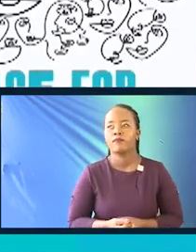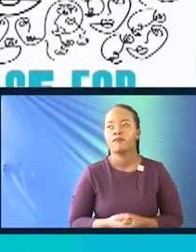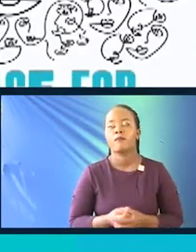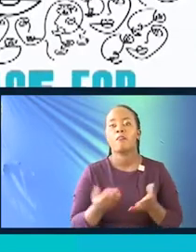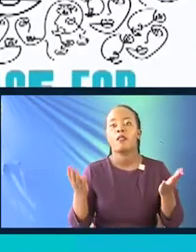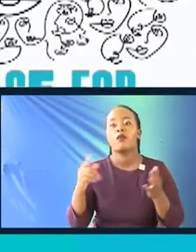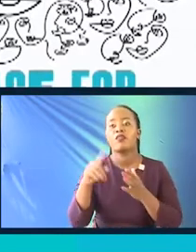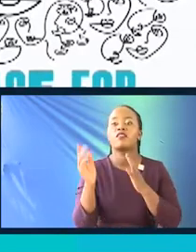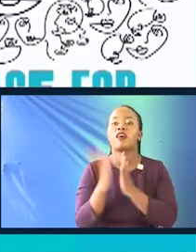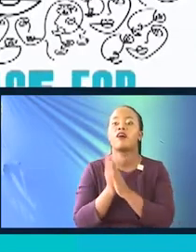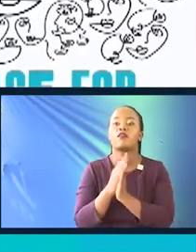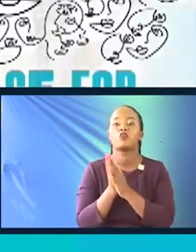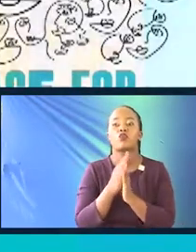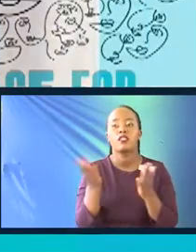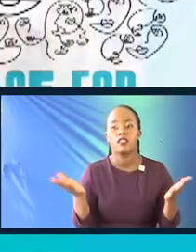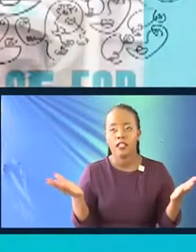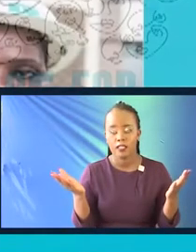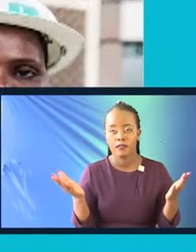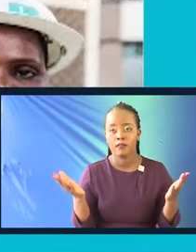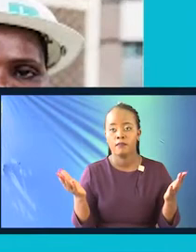Boom. So that's storytelling, which I think,